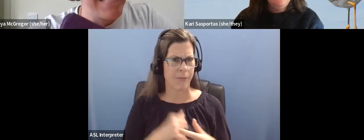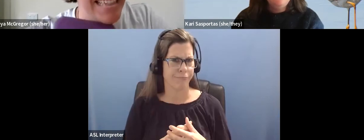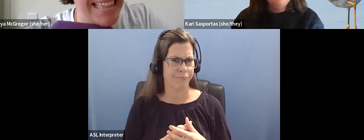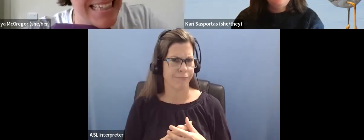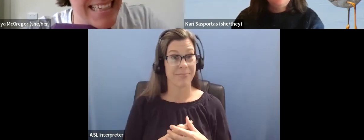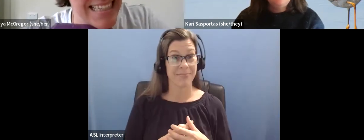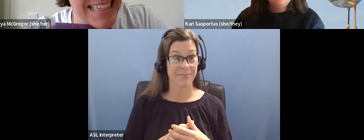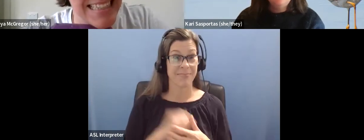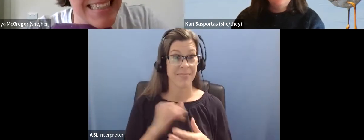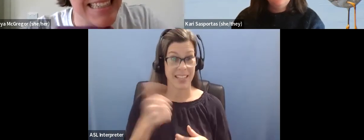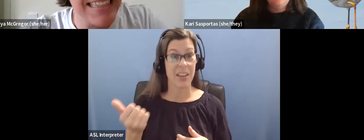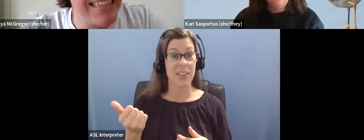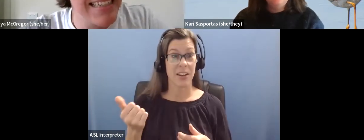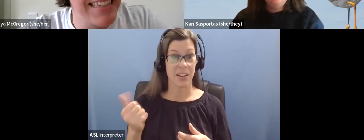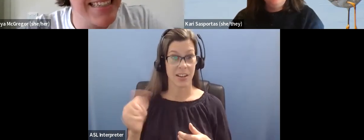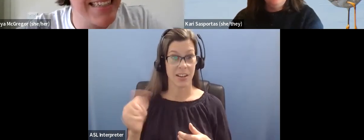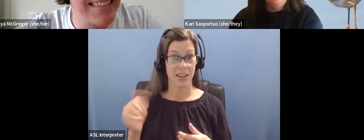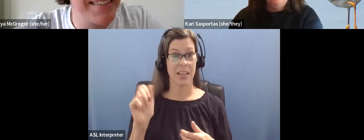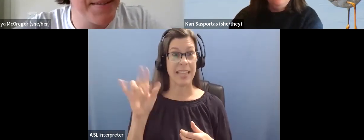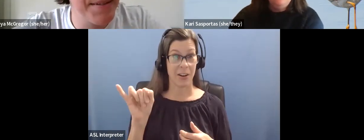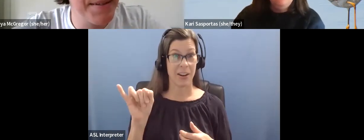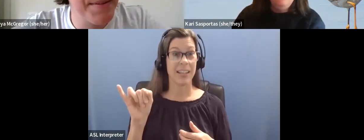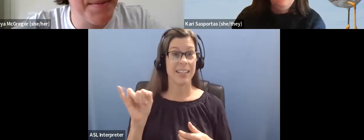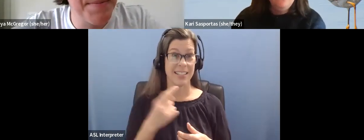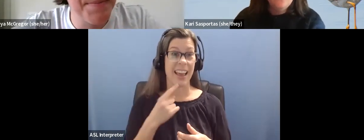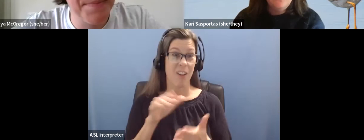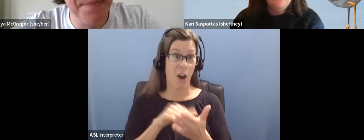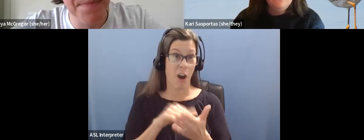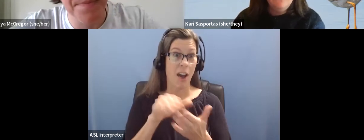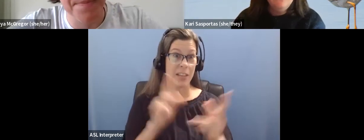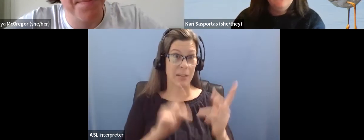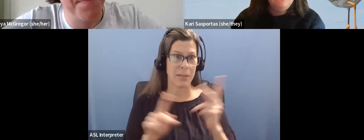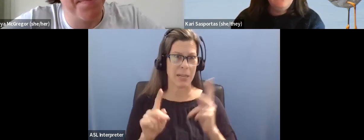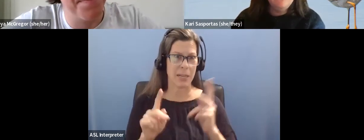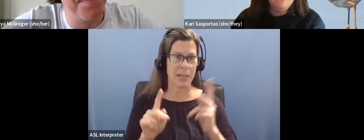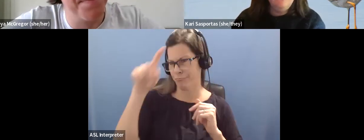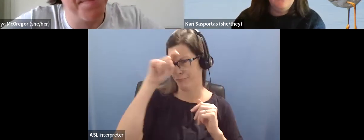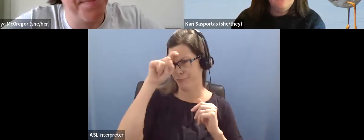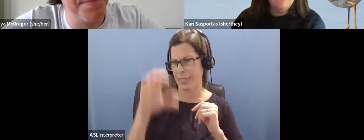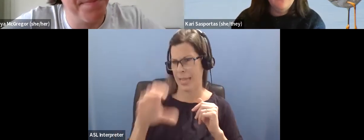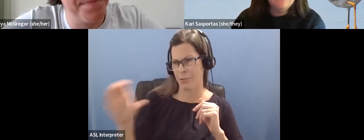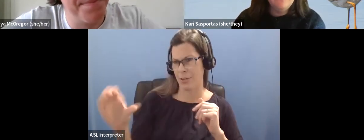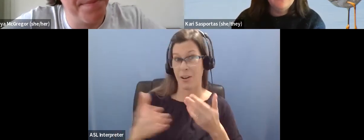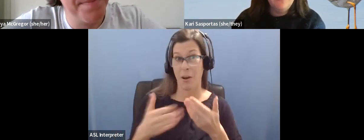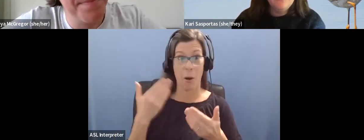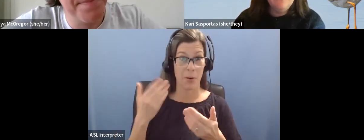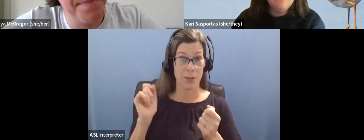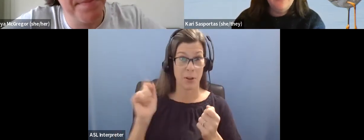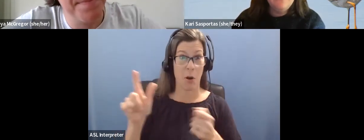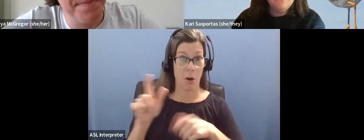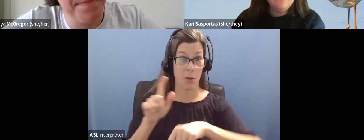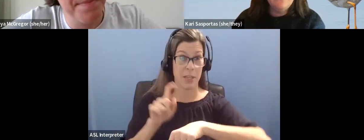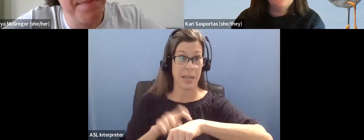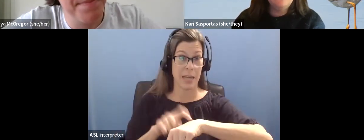Yeah, this is, this is something I get a lot. Um, pretty nearly every time I request closed captions